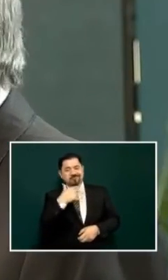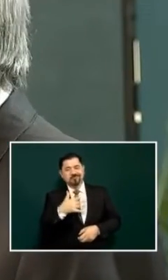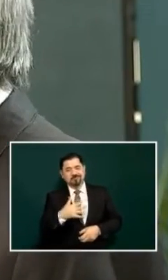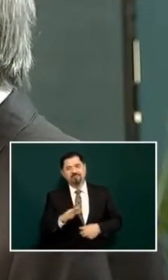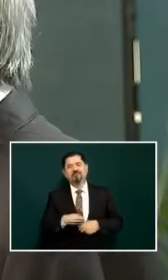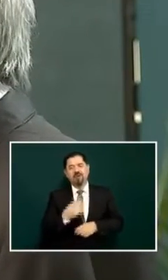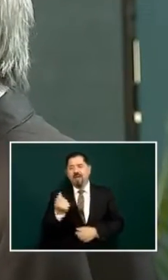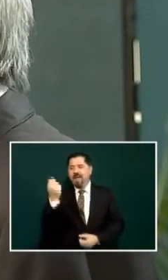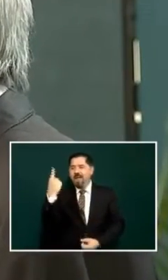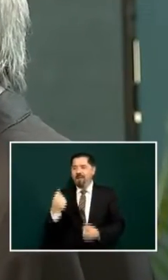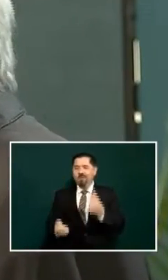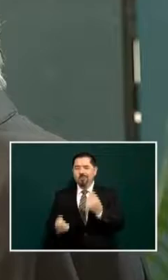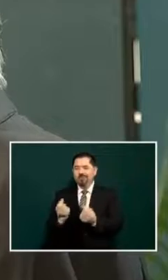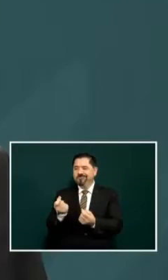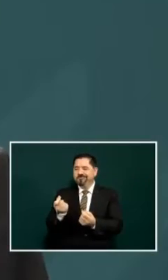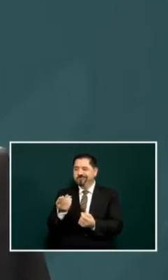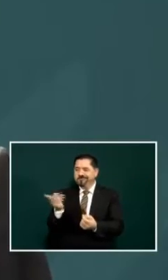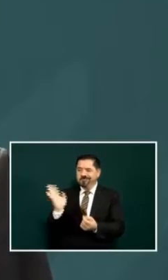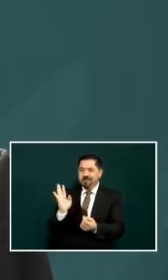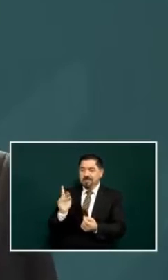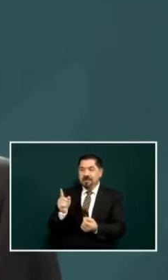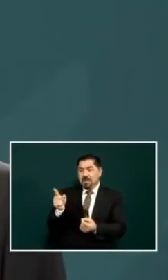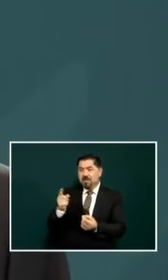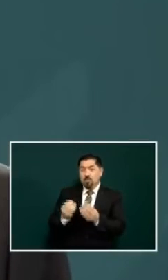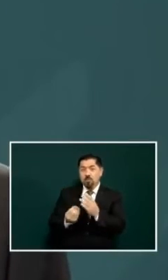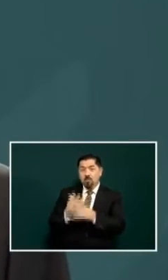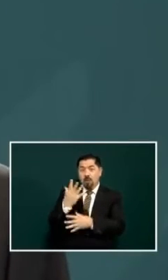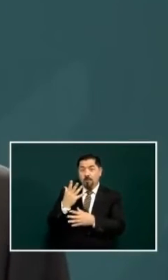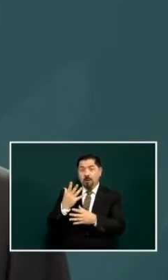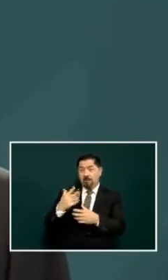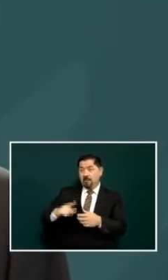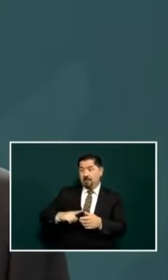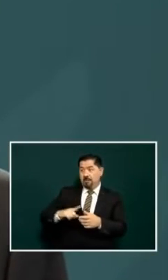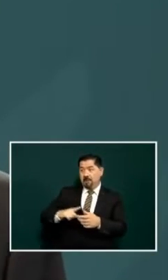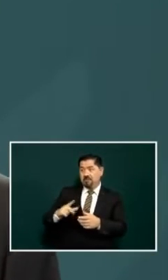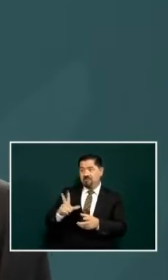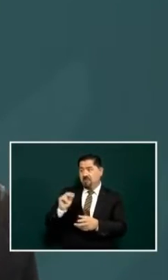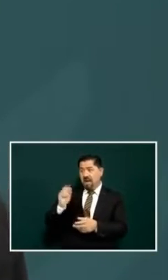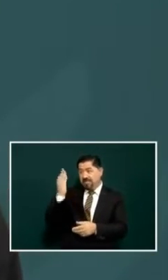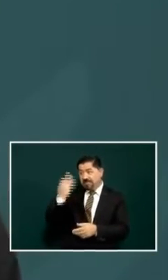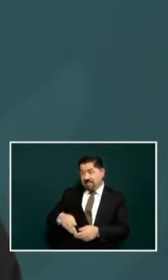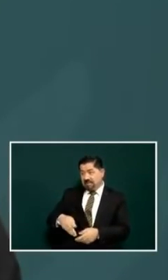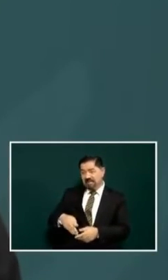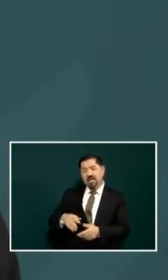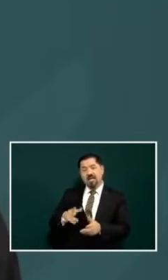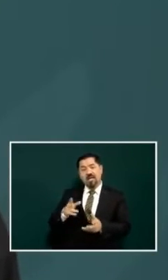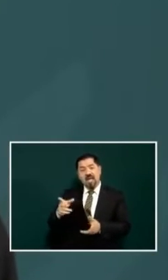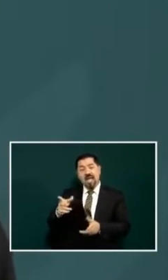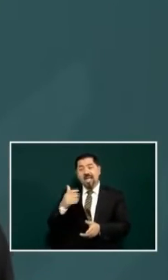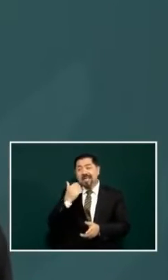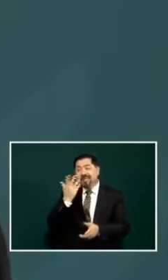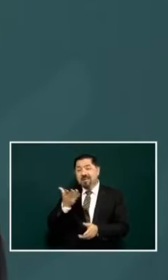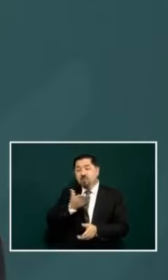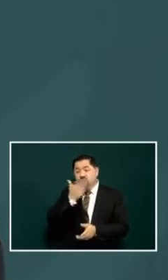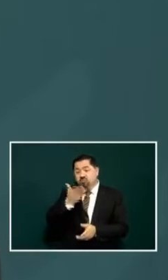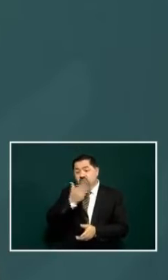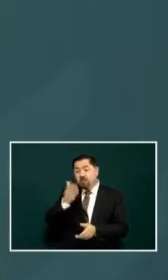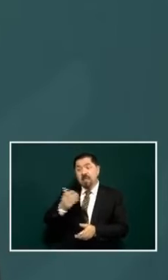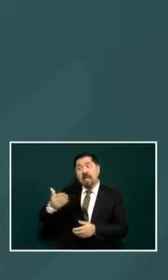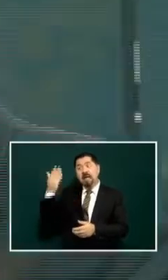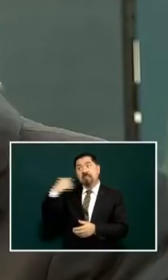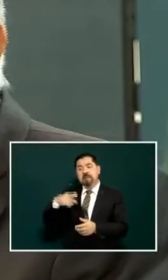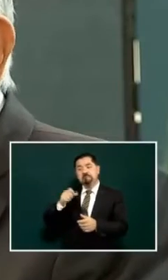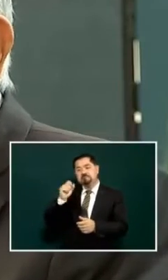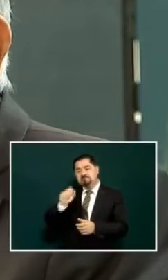like there's some that do not accept the new reality and they would like that we would continue with the same